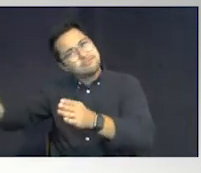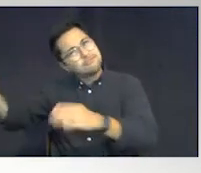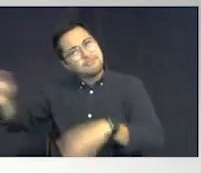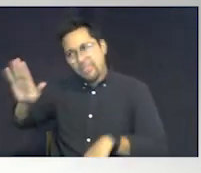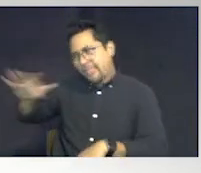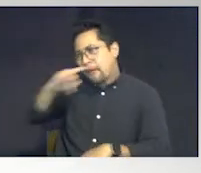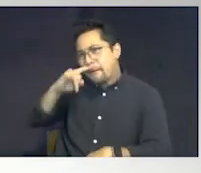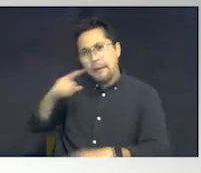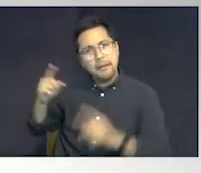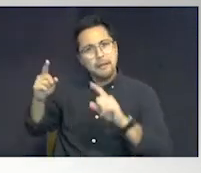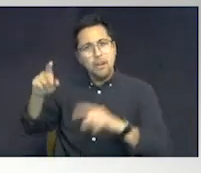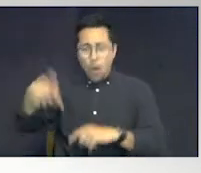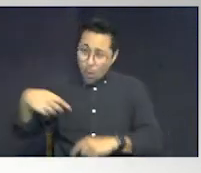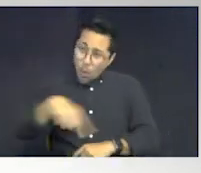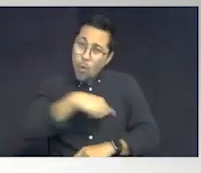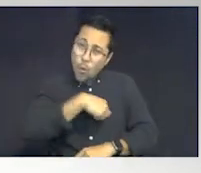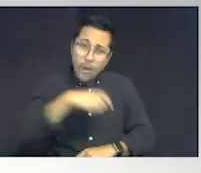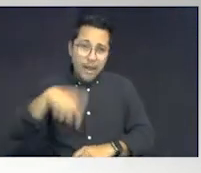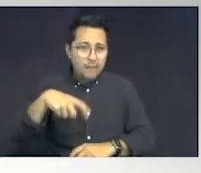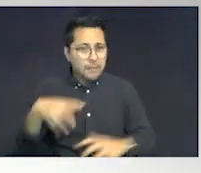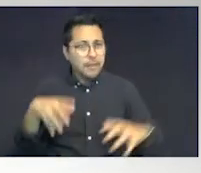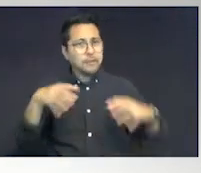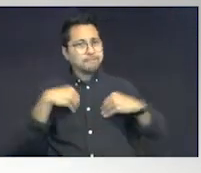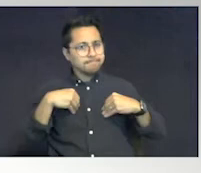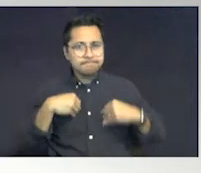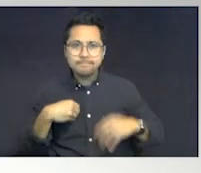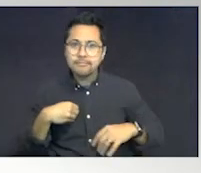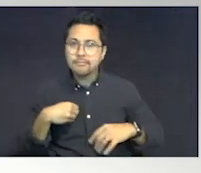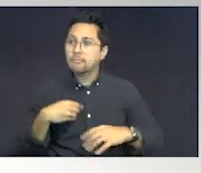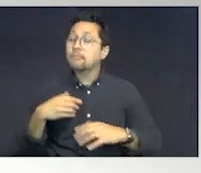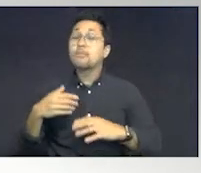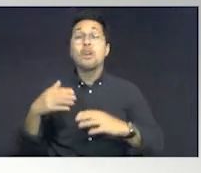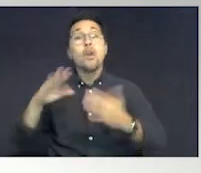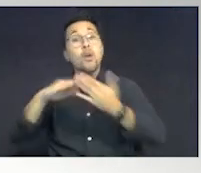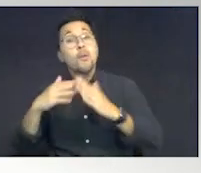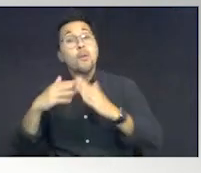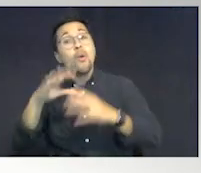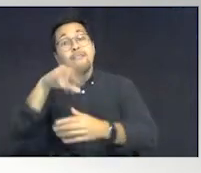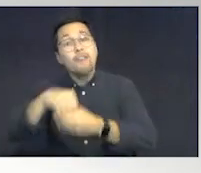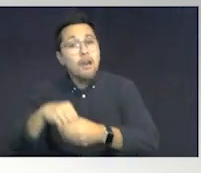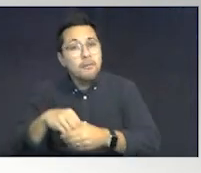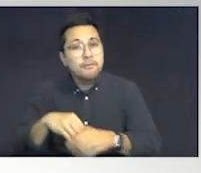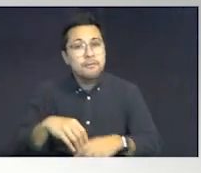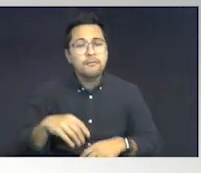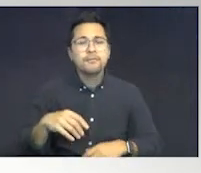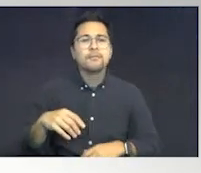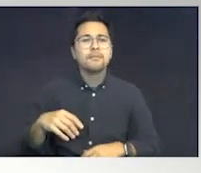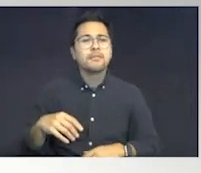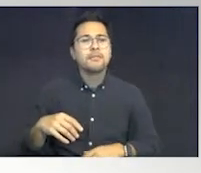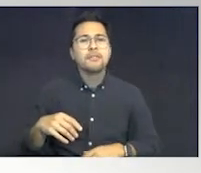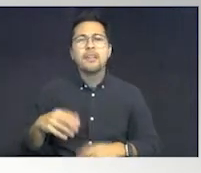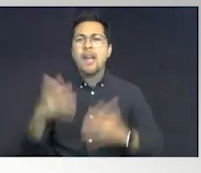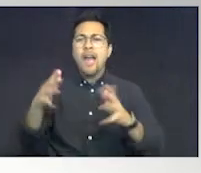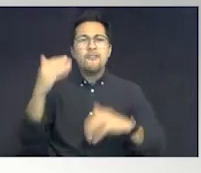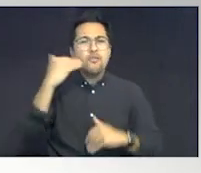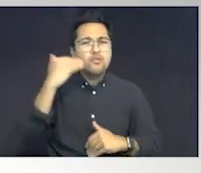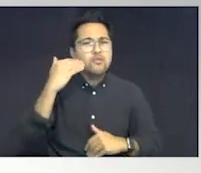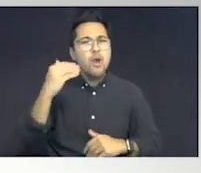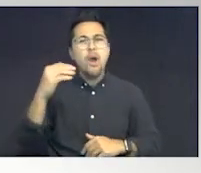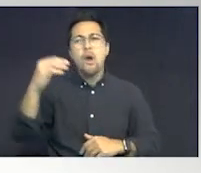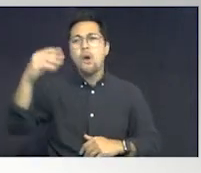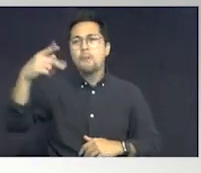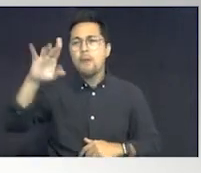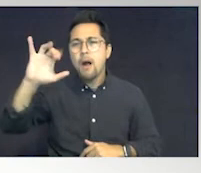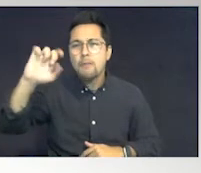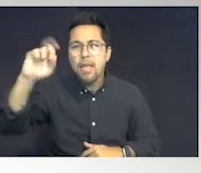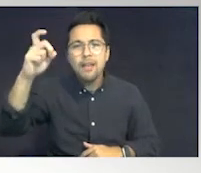We have to build capacity. Community involvement. We go to public. Everybody in America knows everybody in Hunter Street public here in